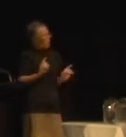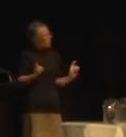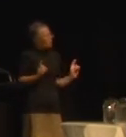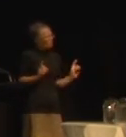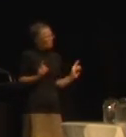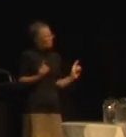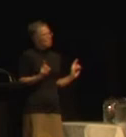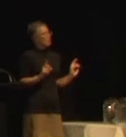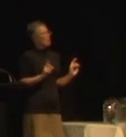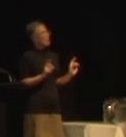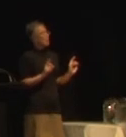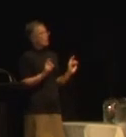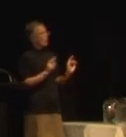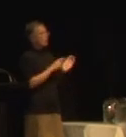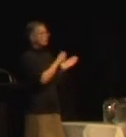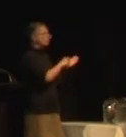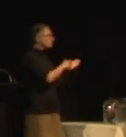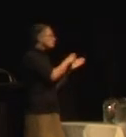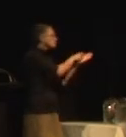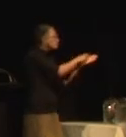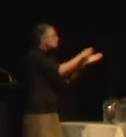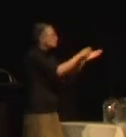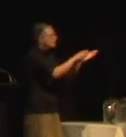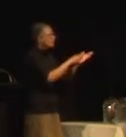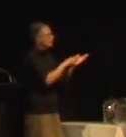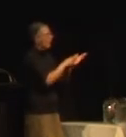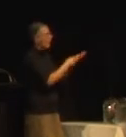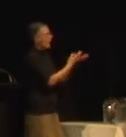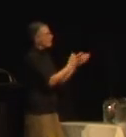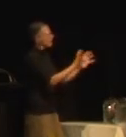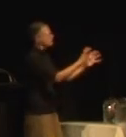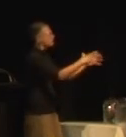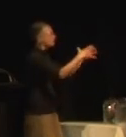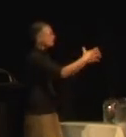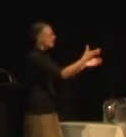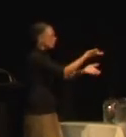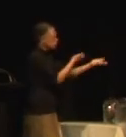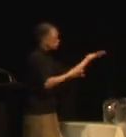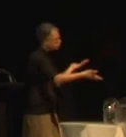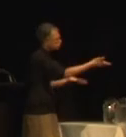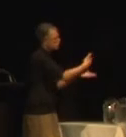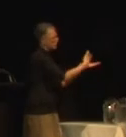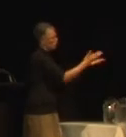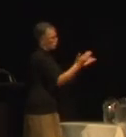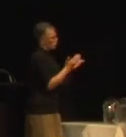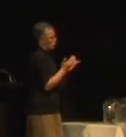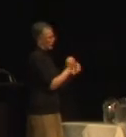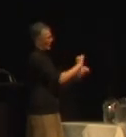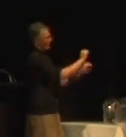together and shared these journey maps as a group. Here's a couple of examples.